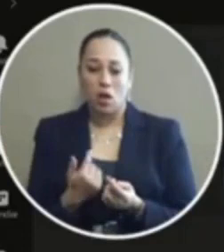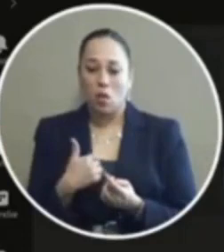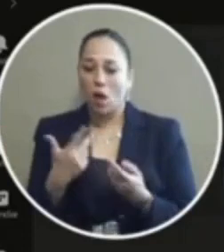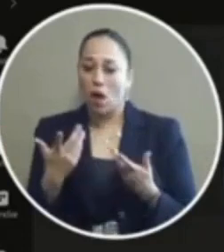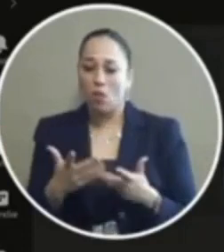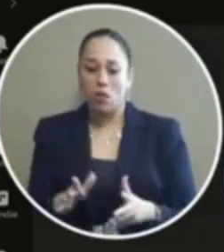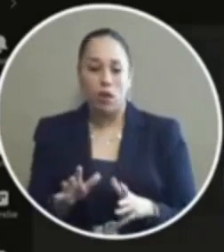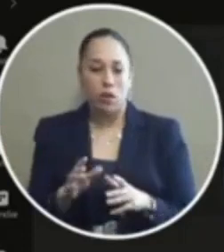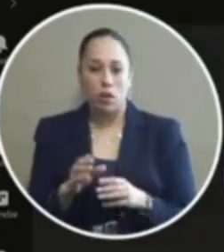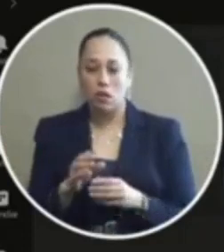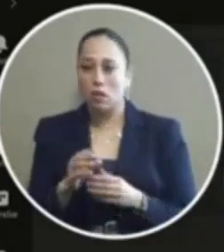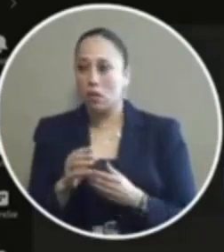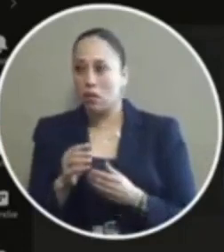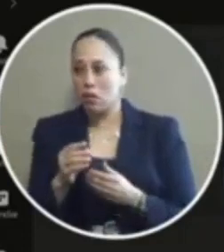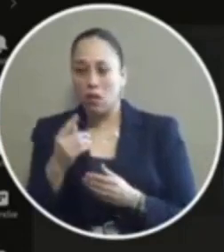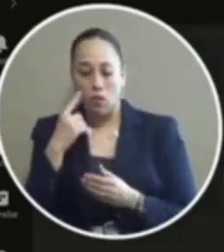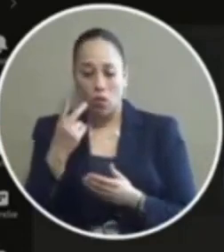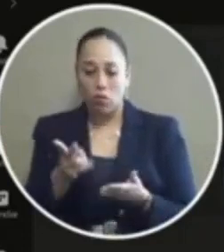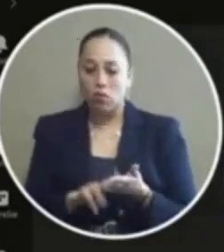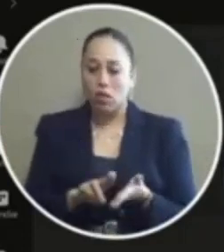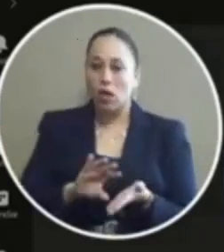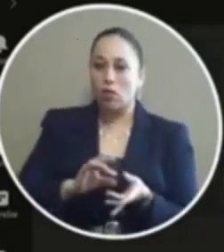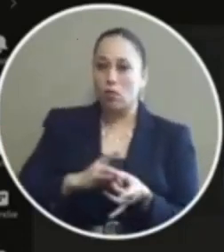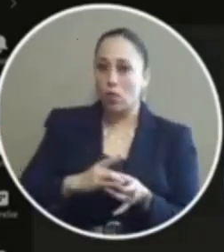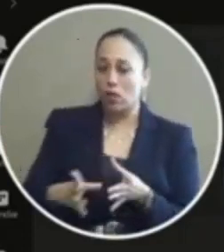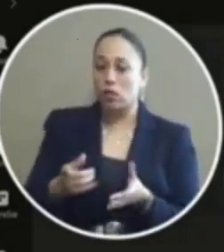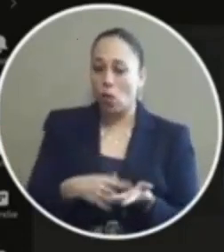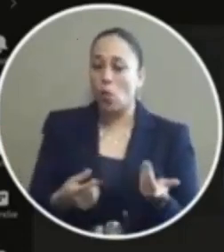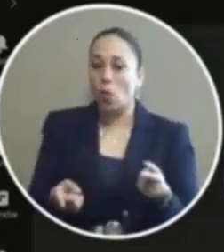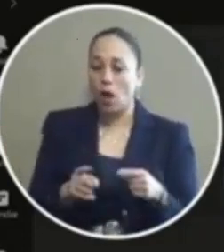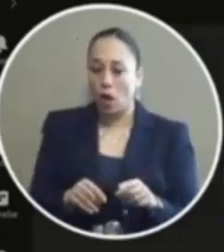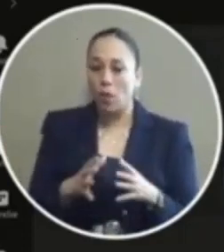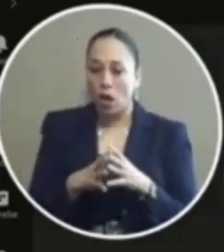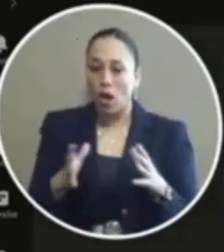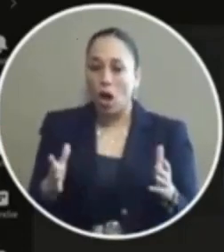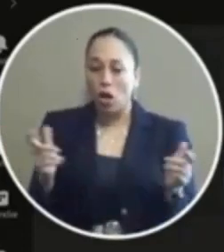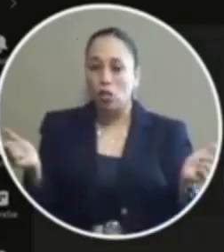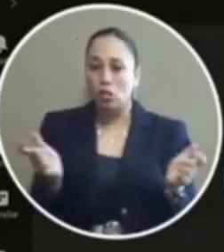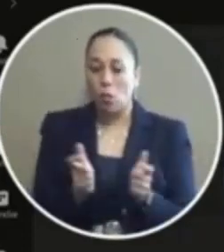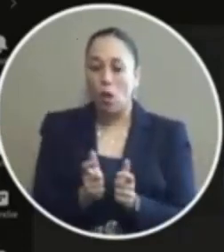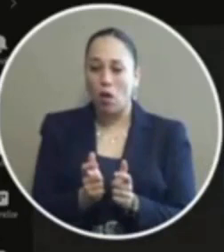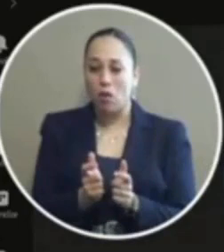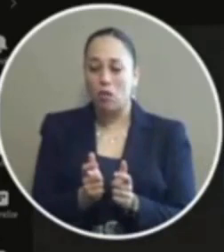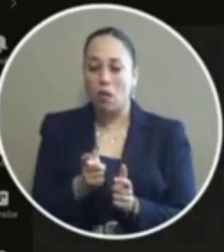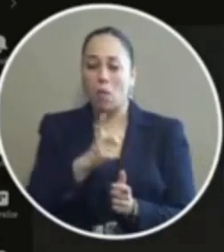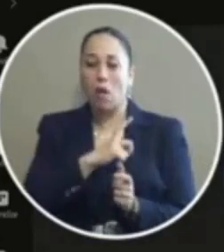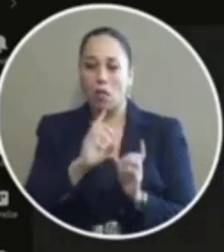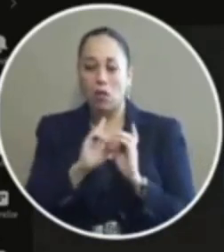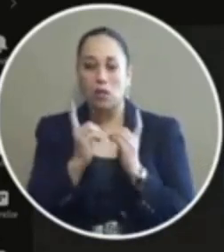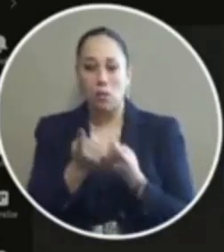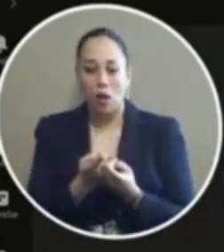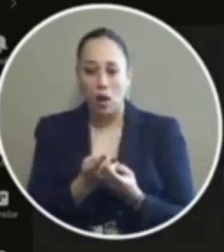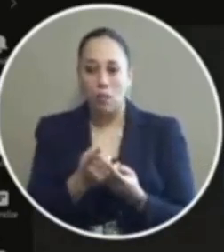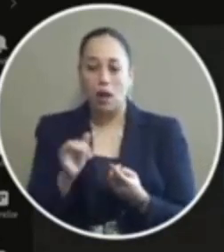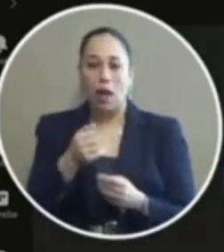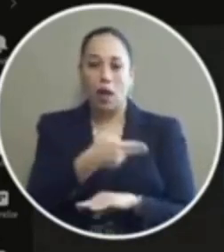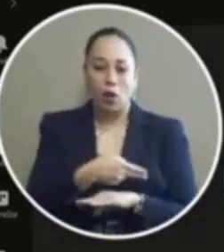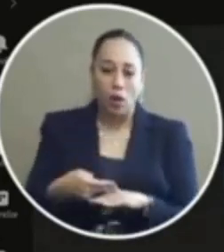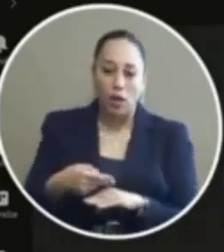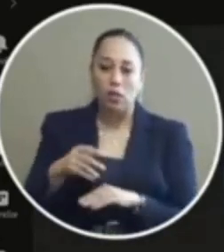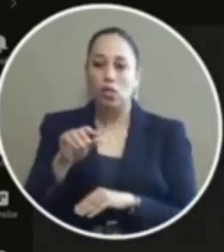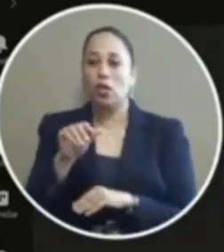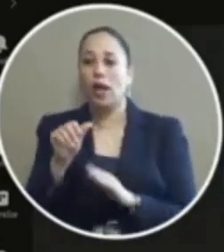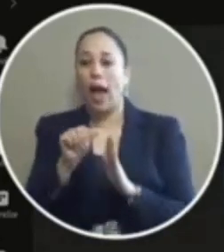employing some form of the sight and release so what happens with a lot of the smaller police departments like Horizon Anthony